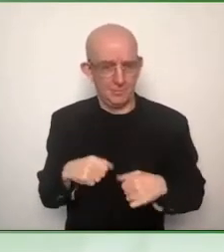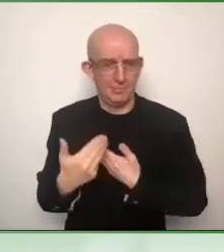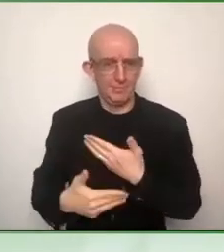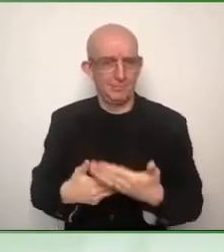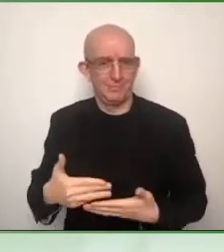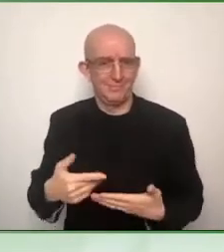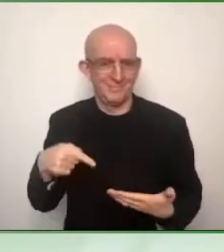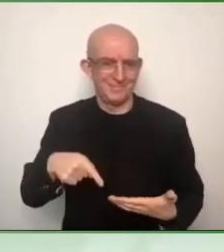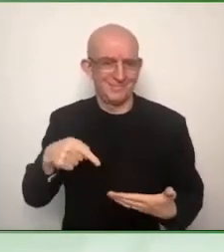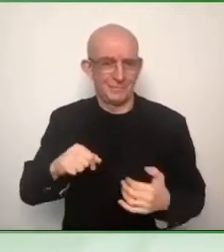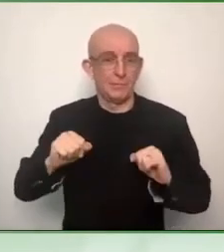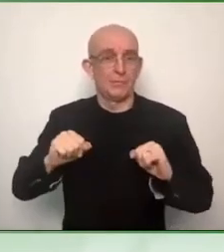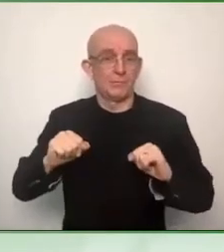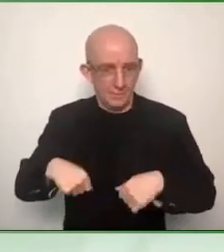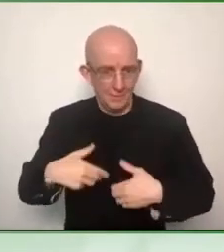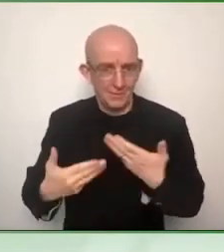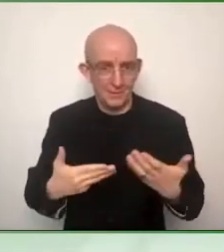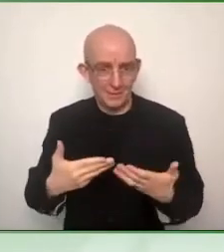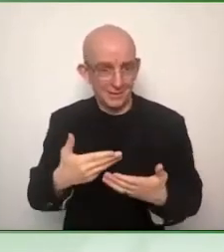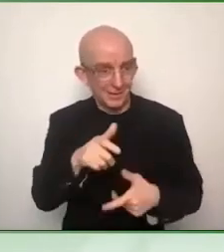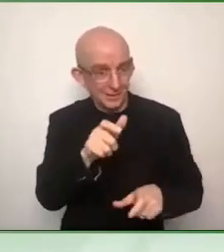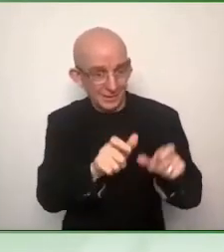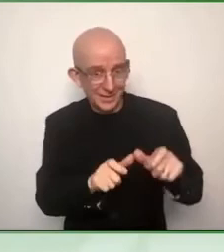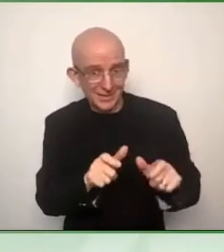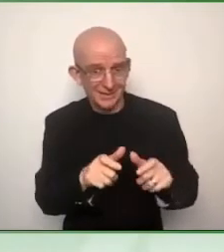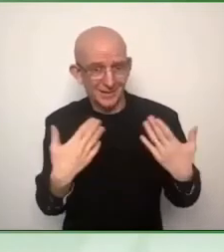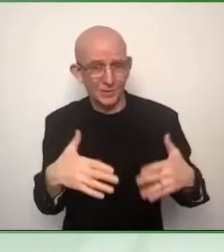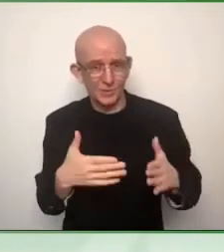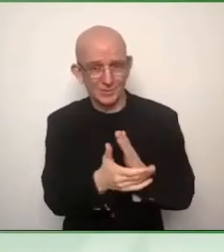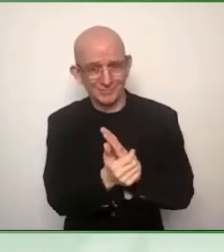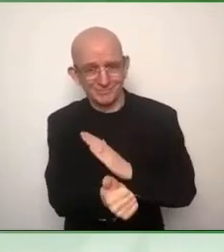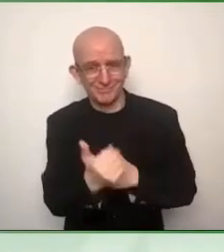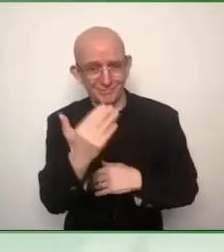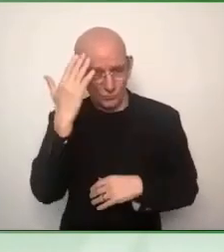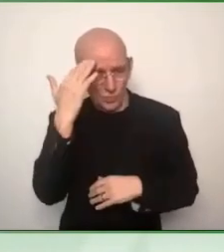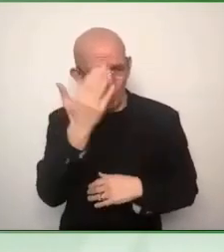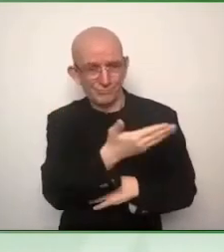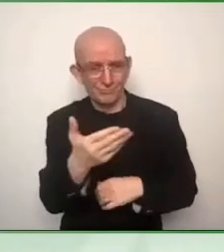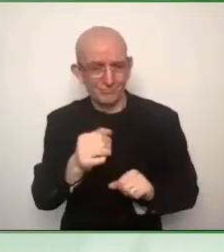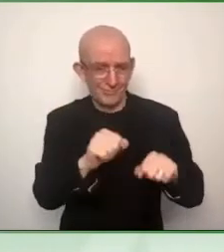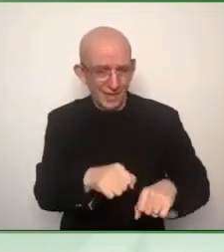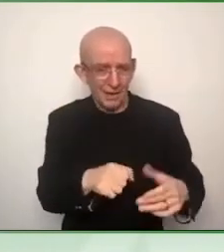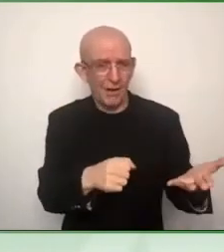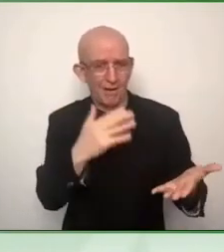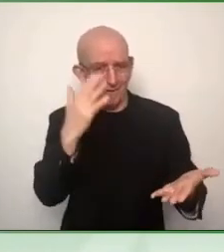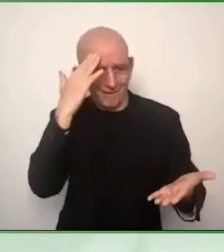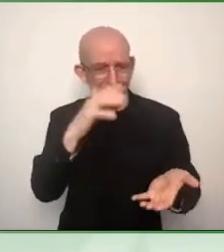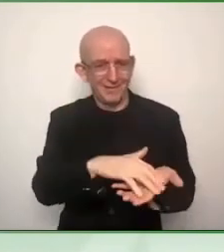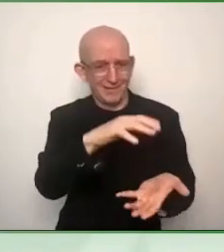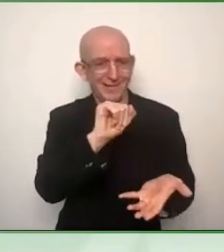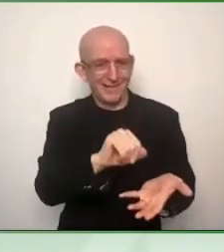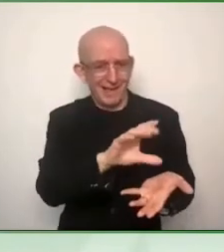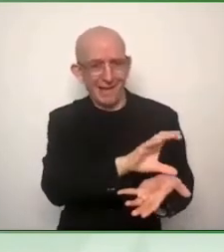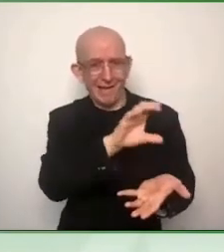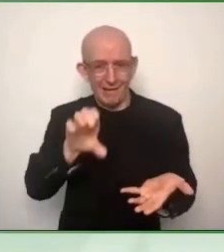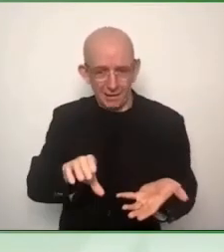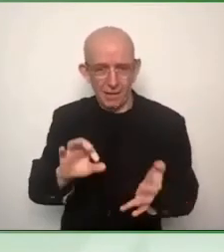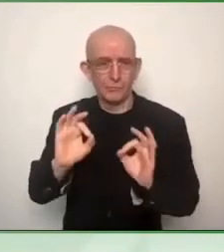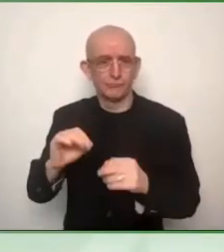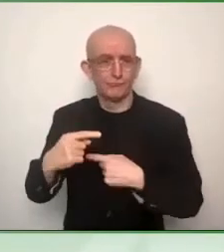there we really need to invest and to invest in training,